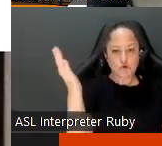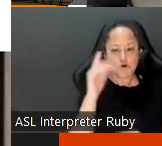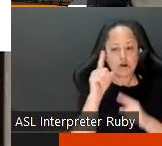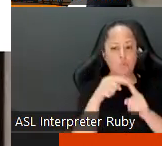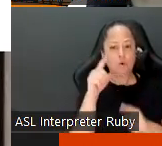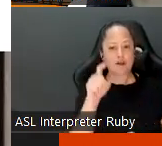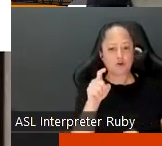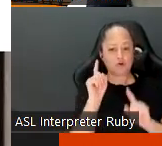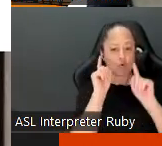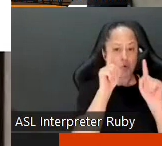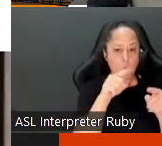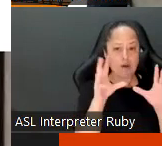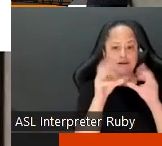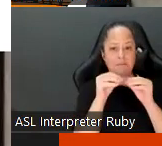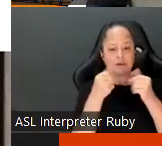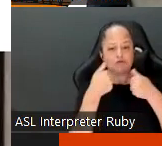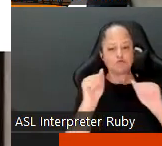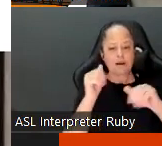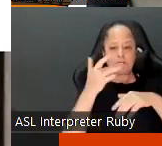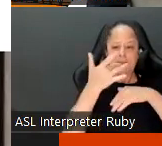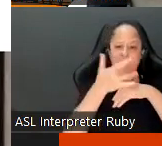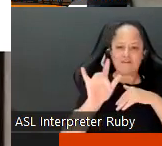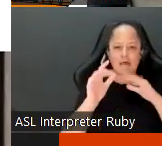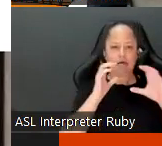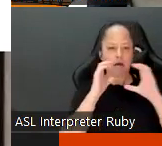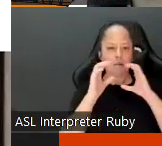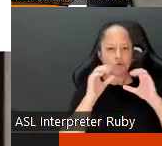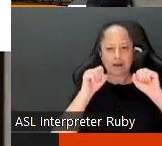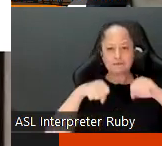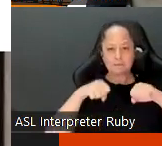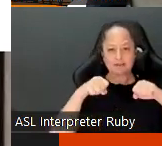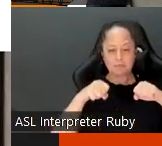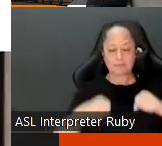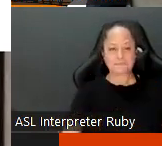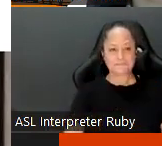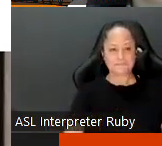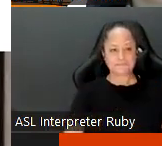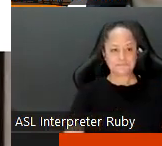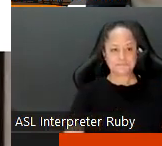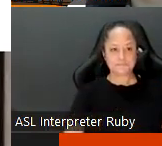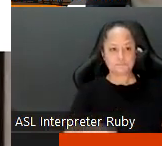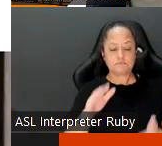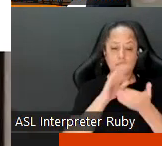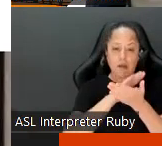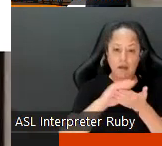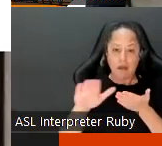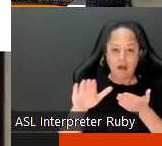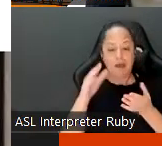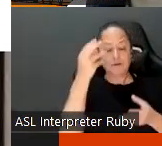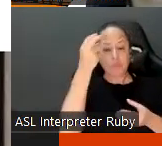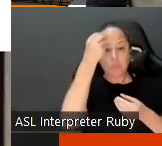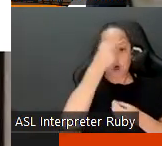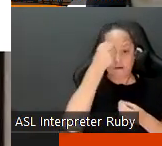going to meetings trying to be as available and communicative as possible um kind thoughtful